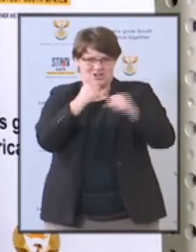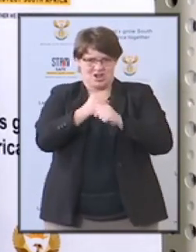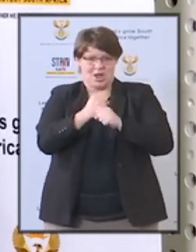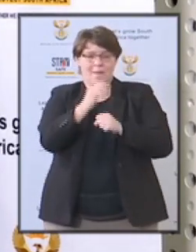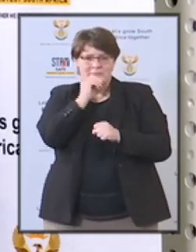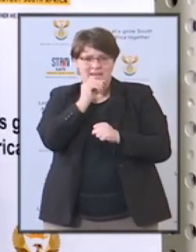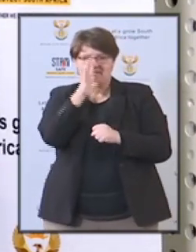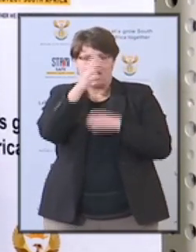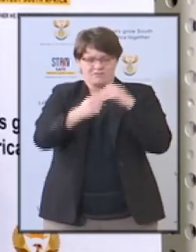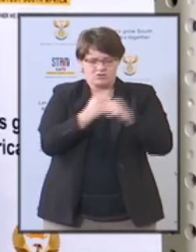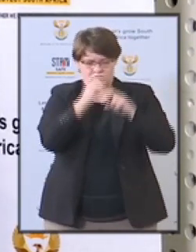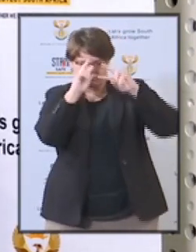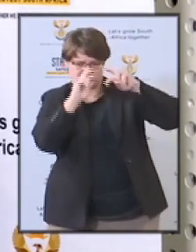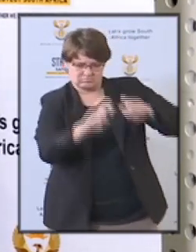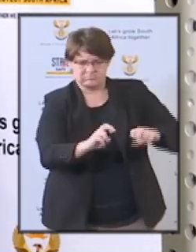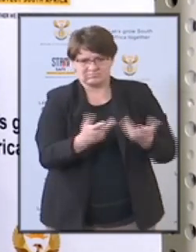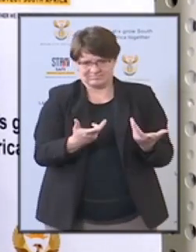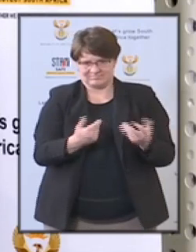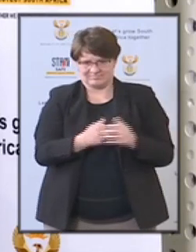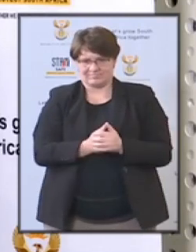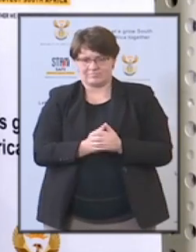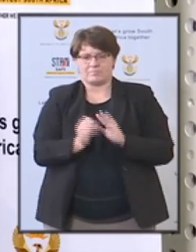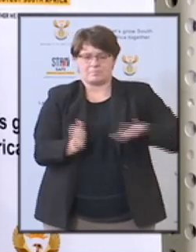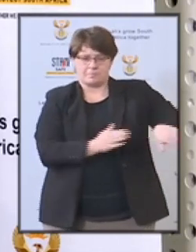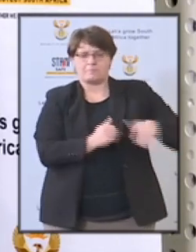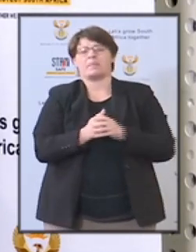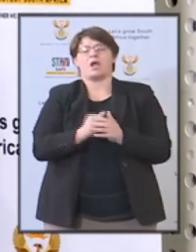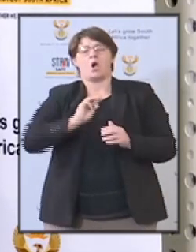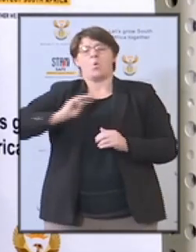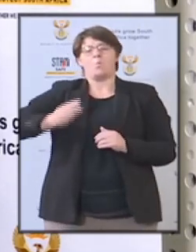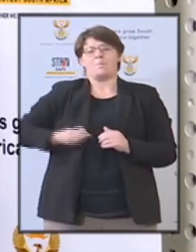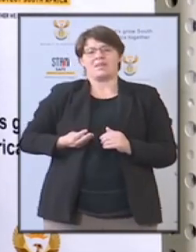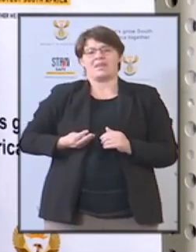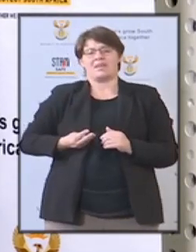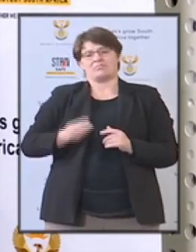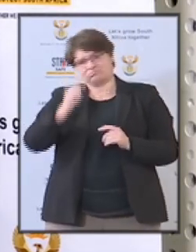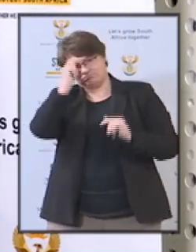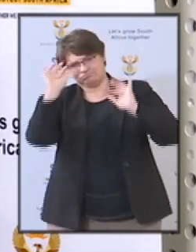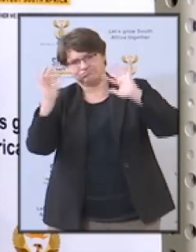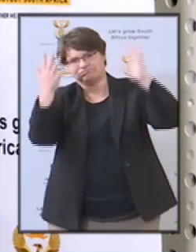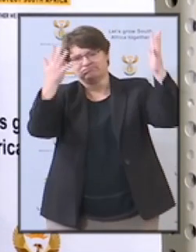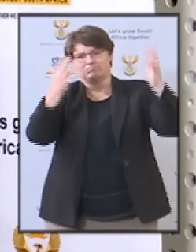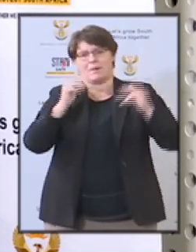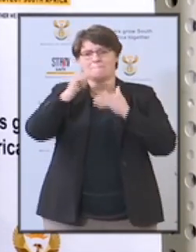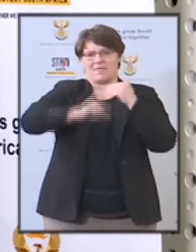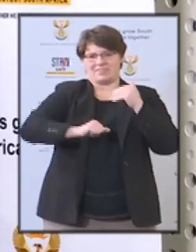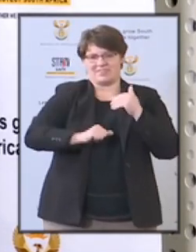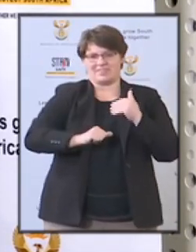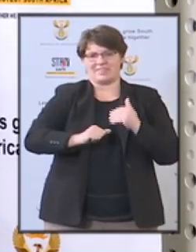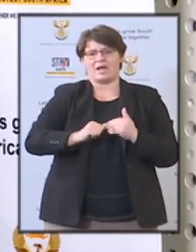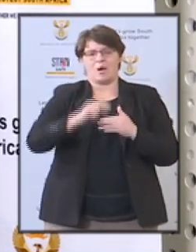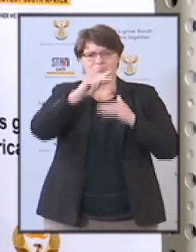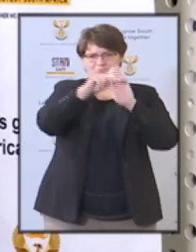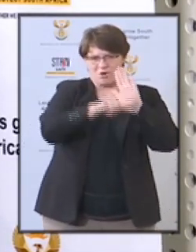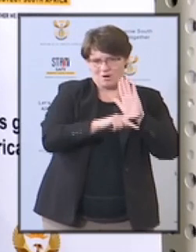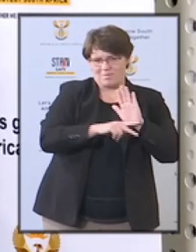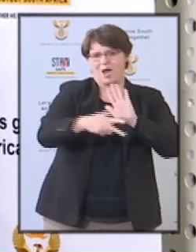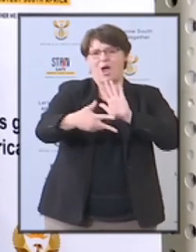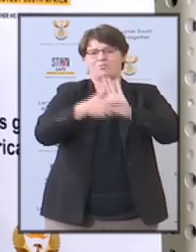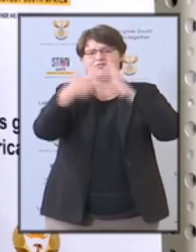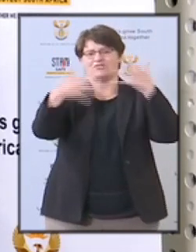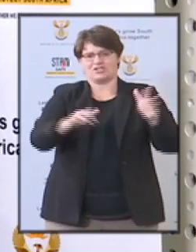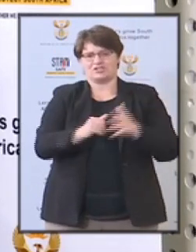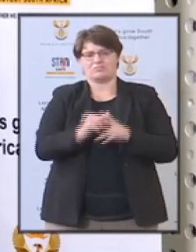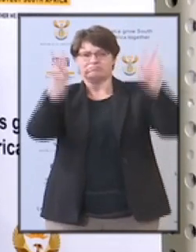Commemoration In 2020, the approved the Women's Month Commemoration Program under the theme